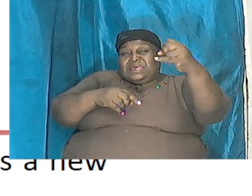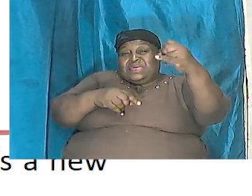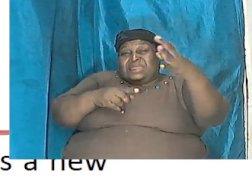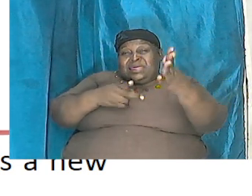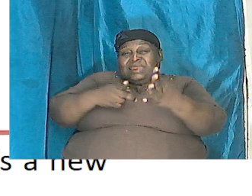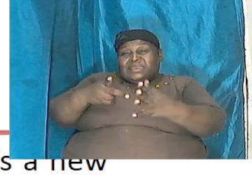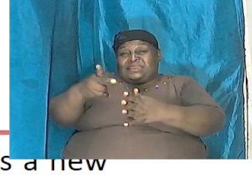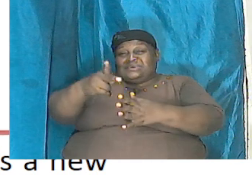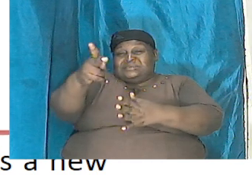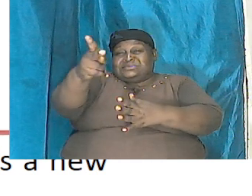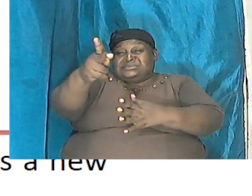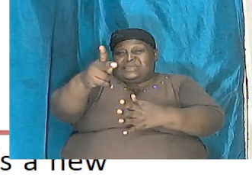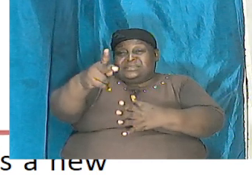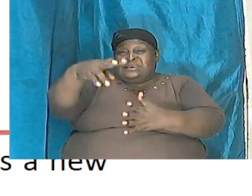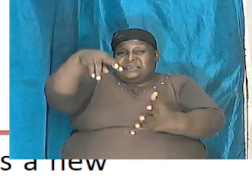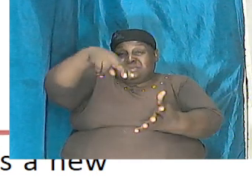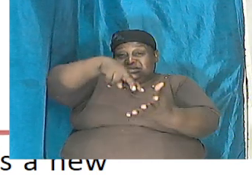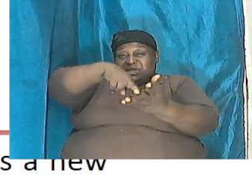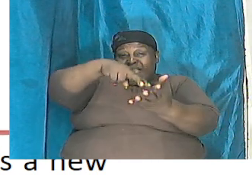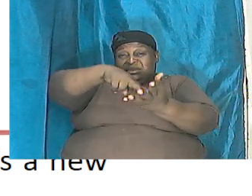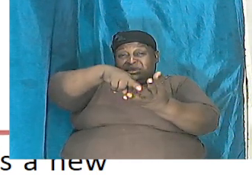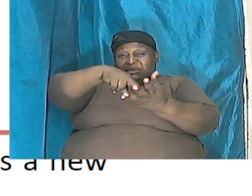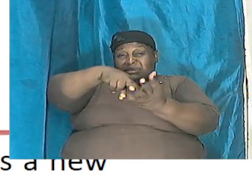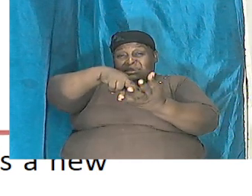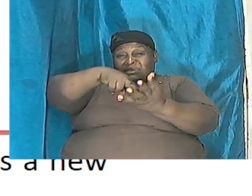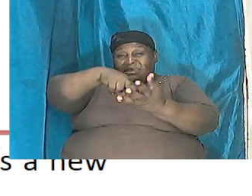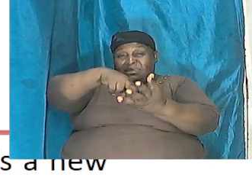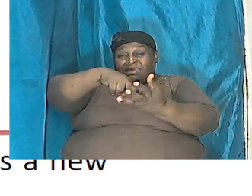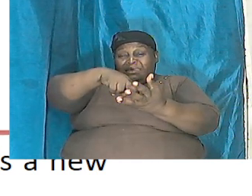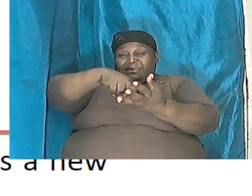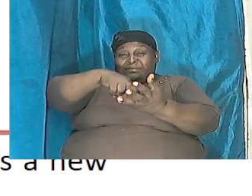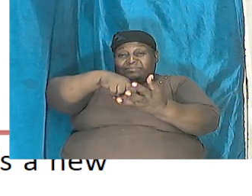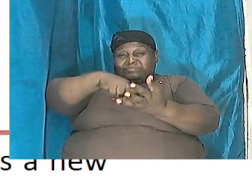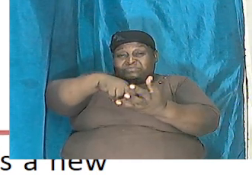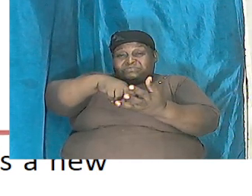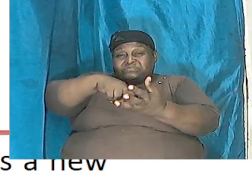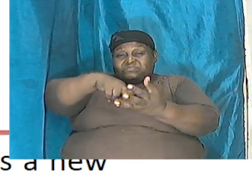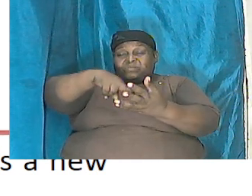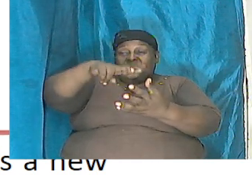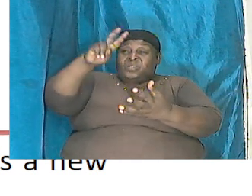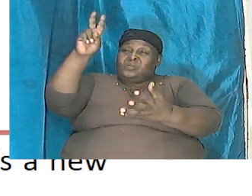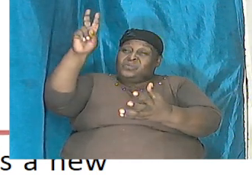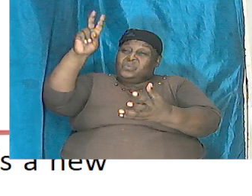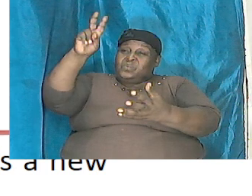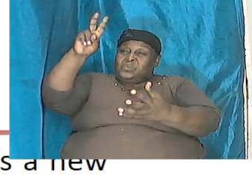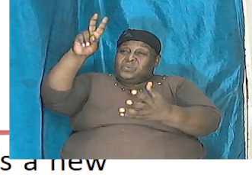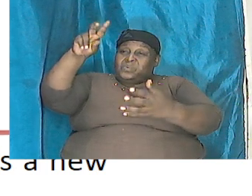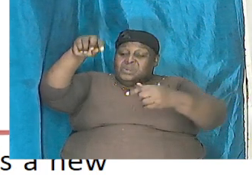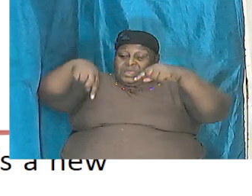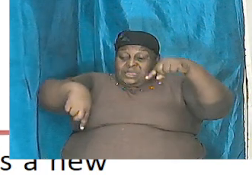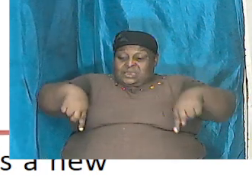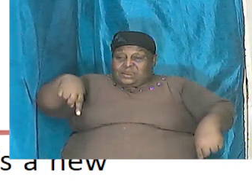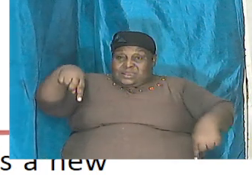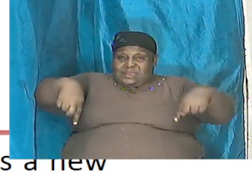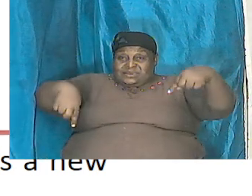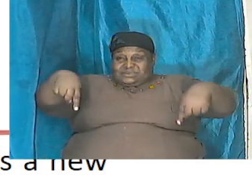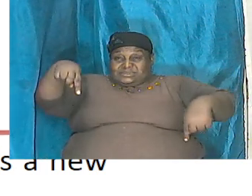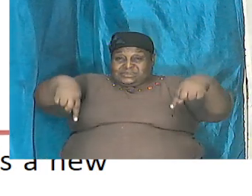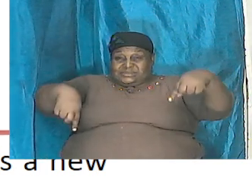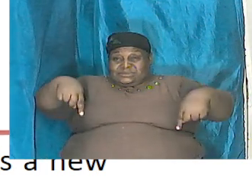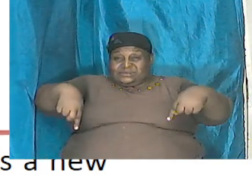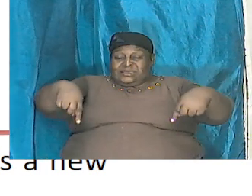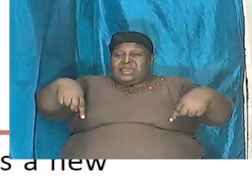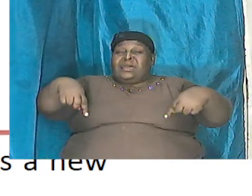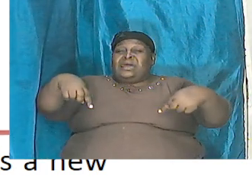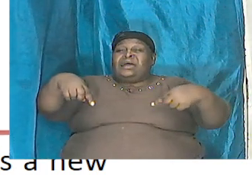those iguana type lizard where if they stand up on the two legs at the back they have this tail